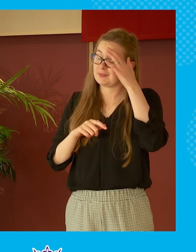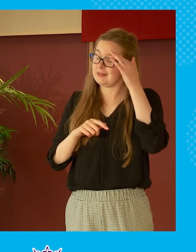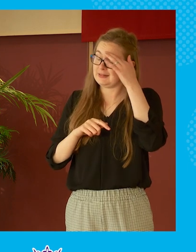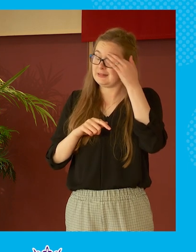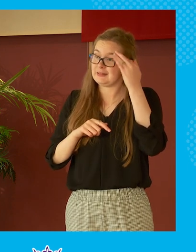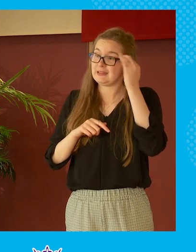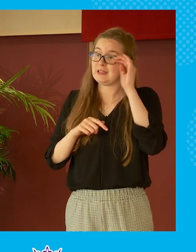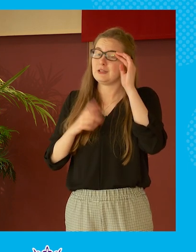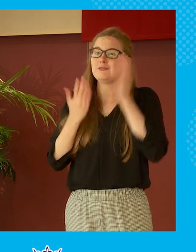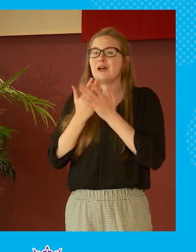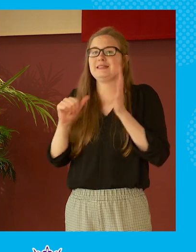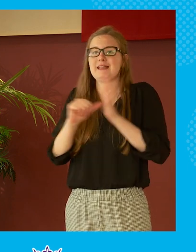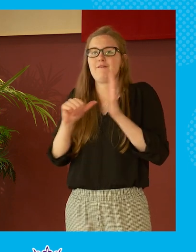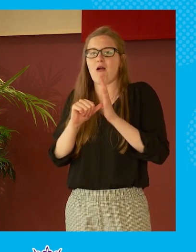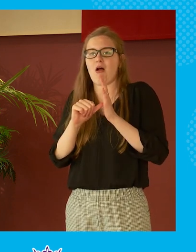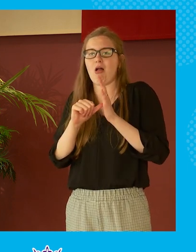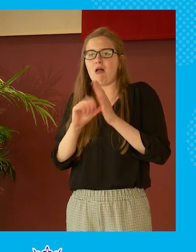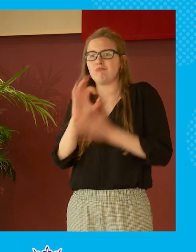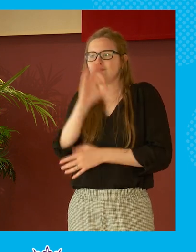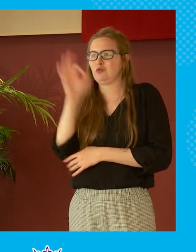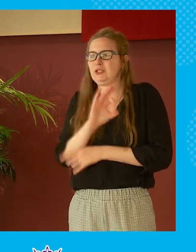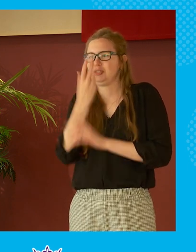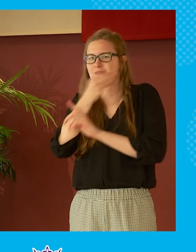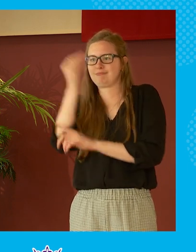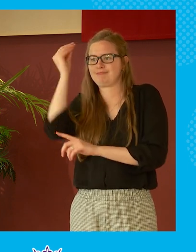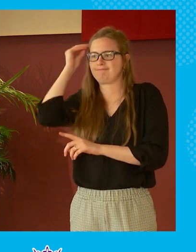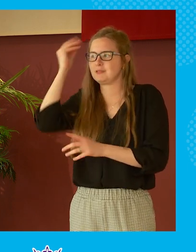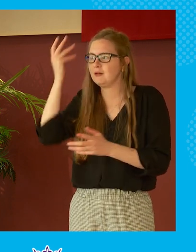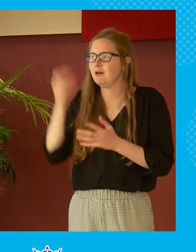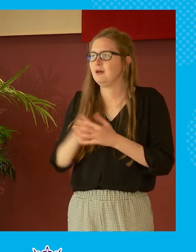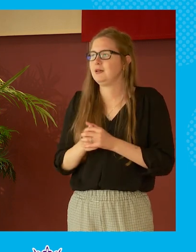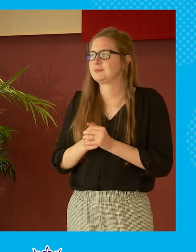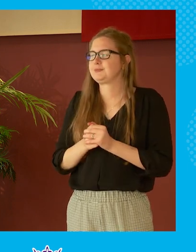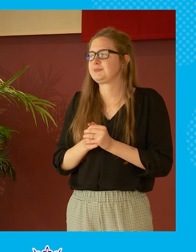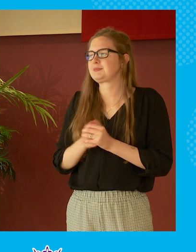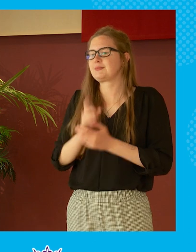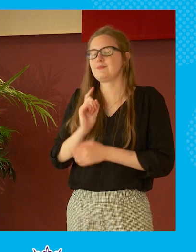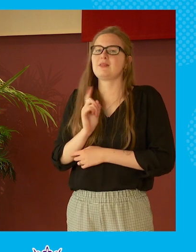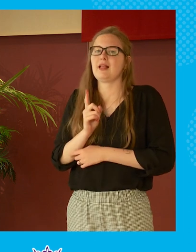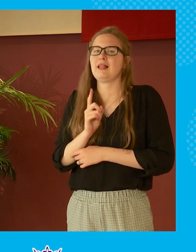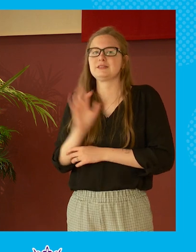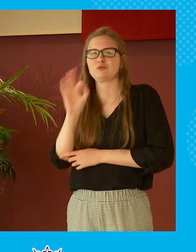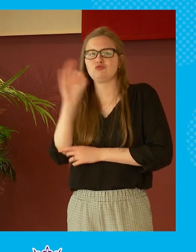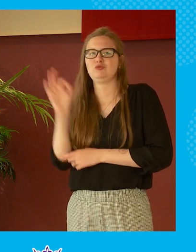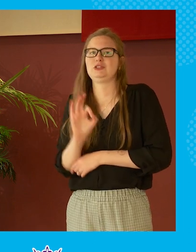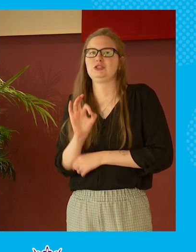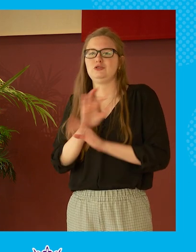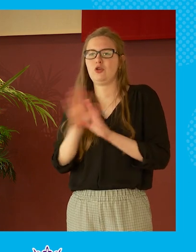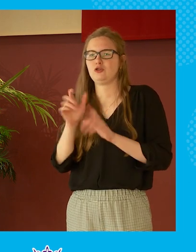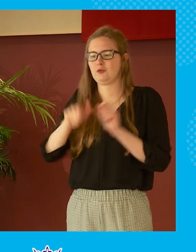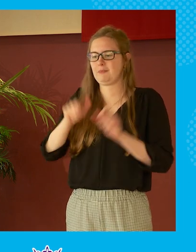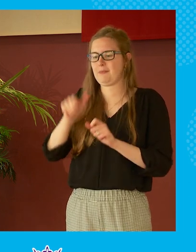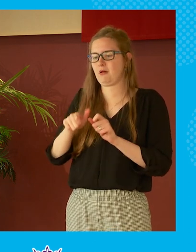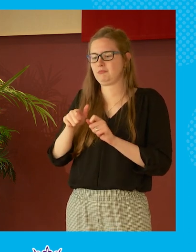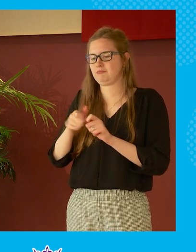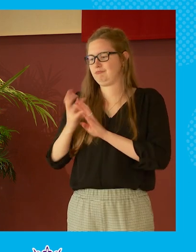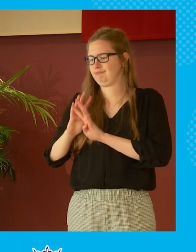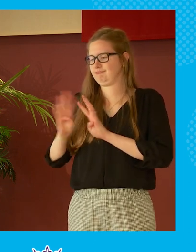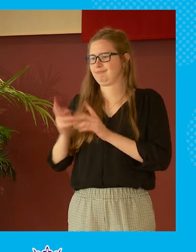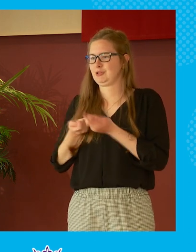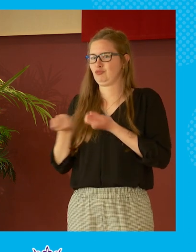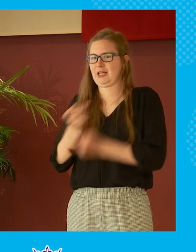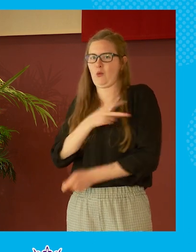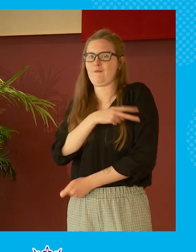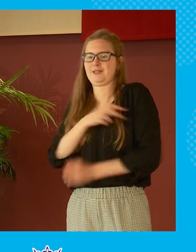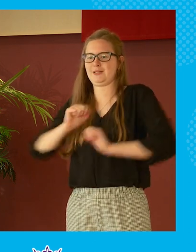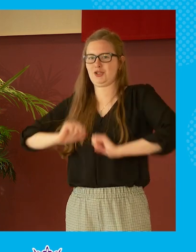to get the question at hand on onto people's minds uh so it's a it's a question not just for people sitting in the presiding officer's chair i